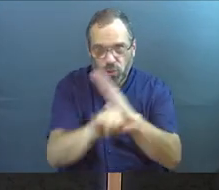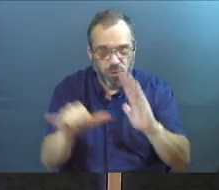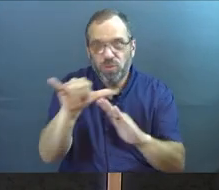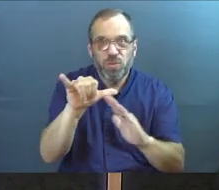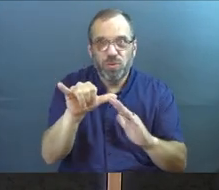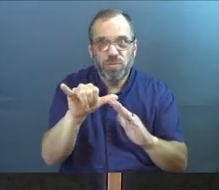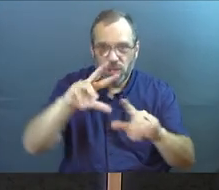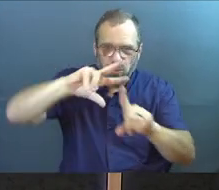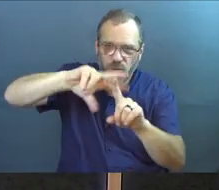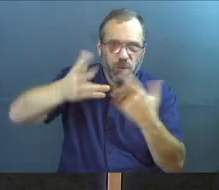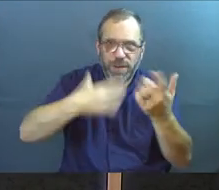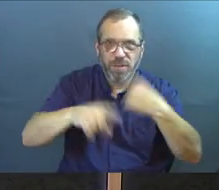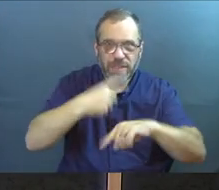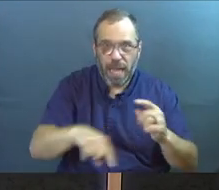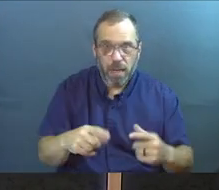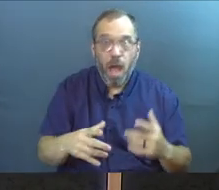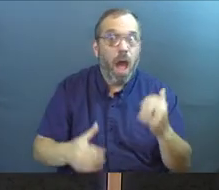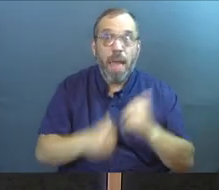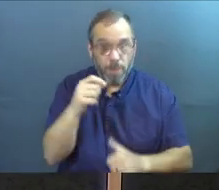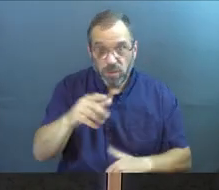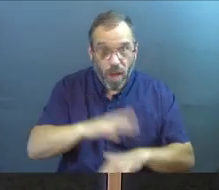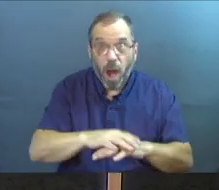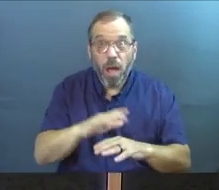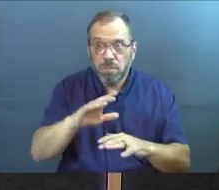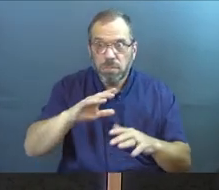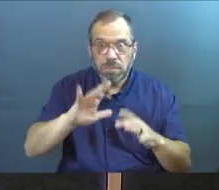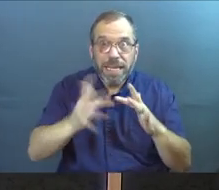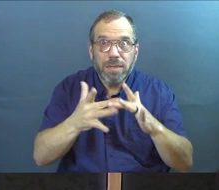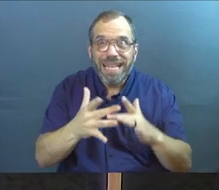There's everything out there. And most of it's wrong.